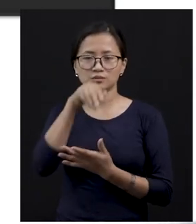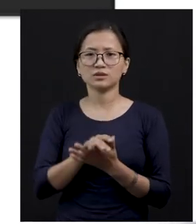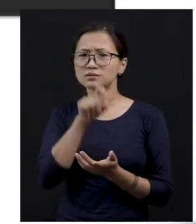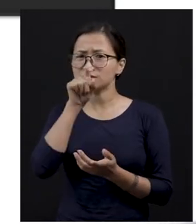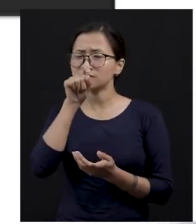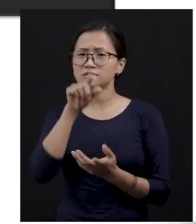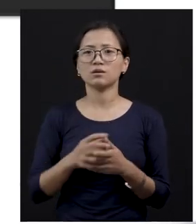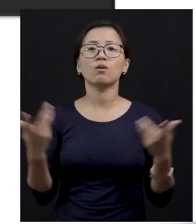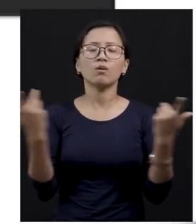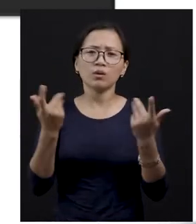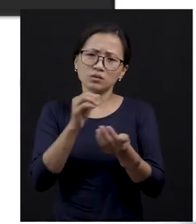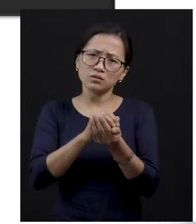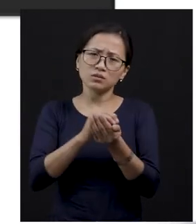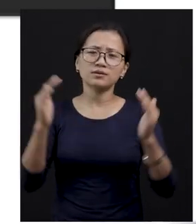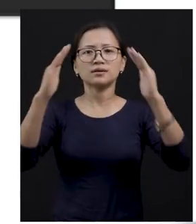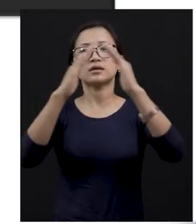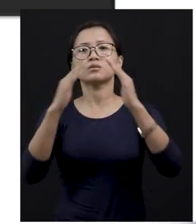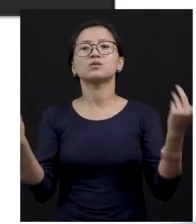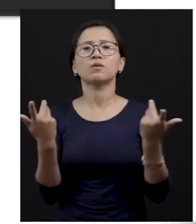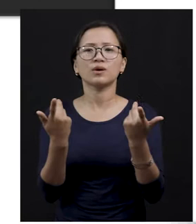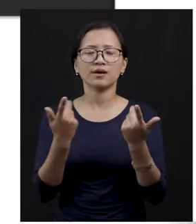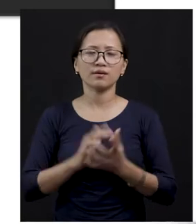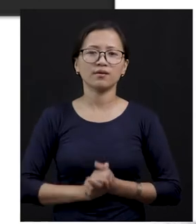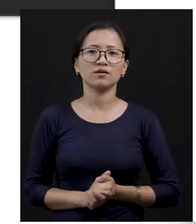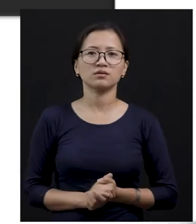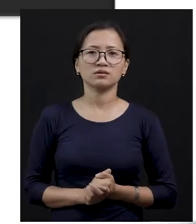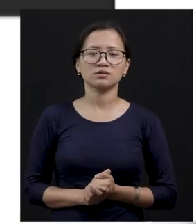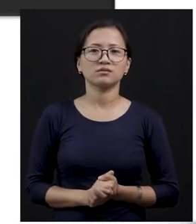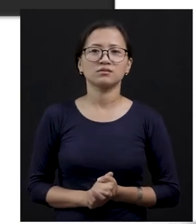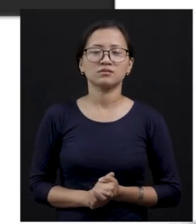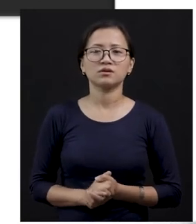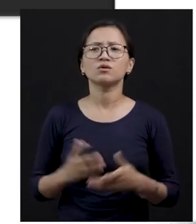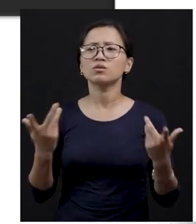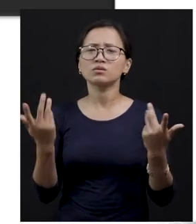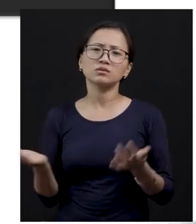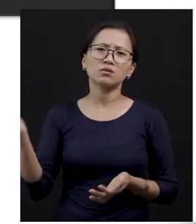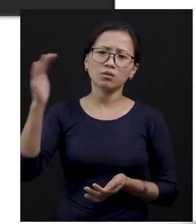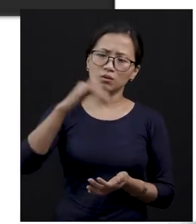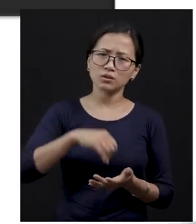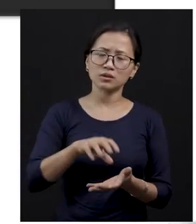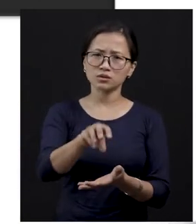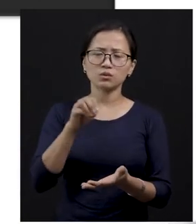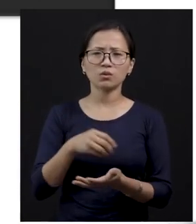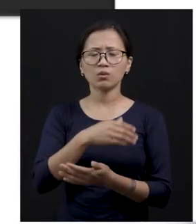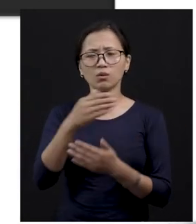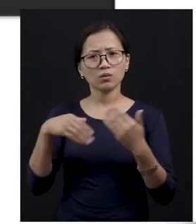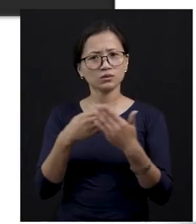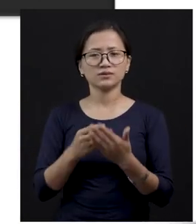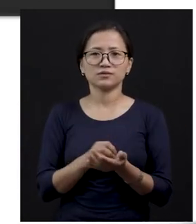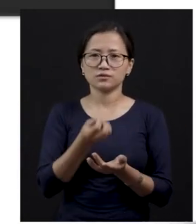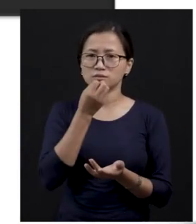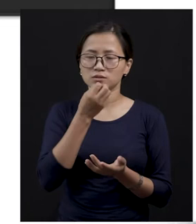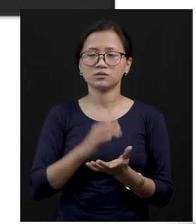you know, chicken. Why do we keep all these animals? And from where do we get all the food that we eat?